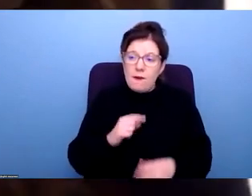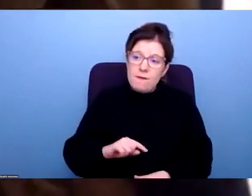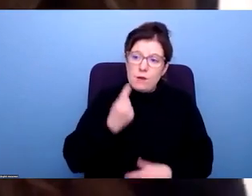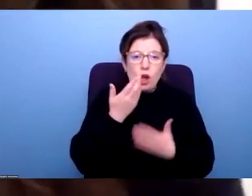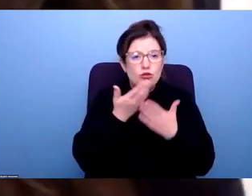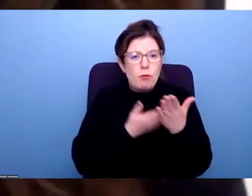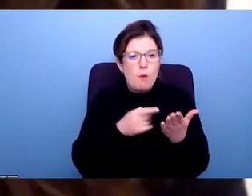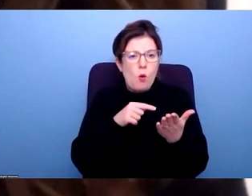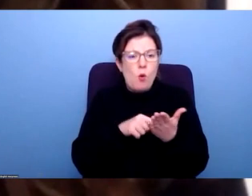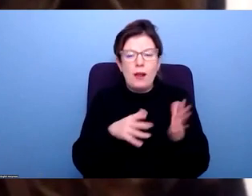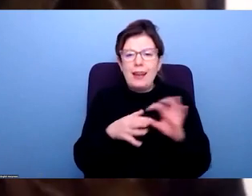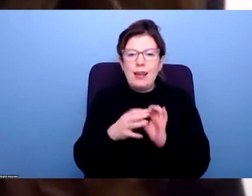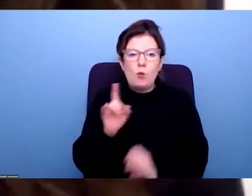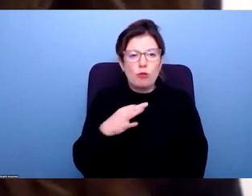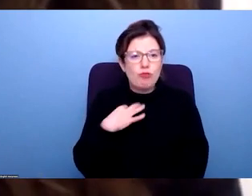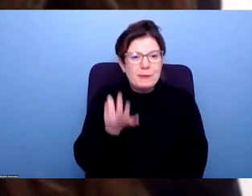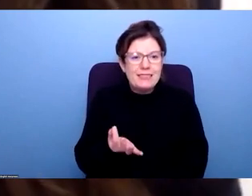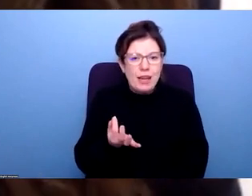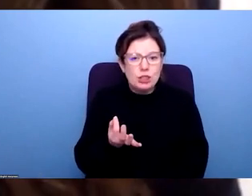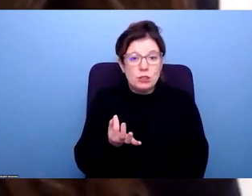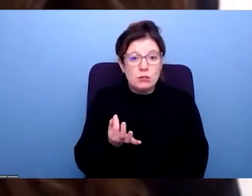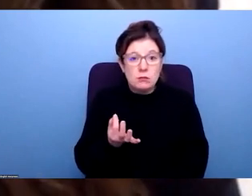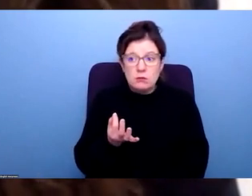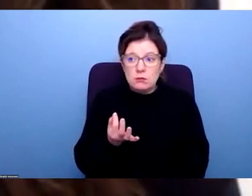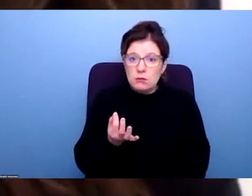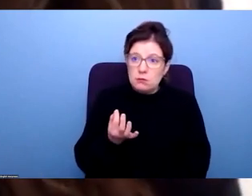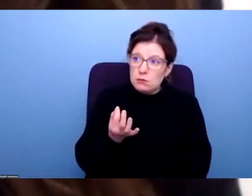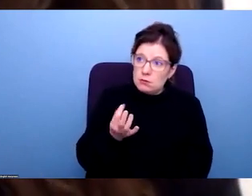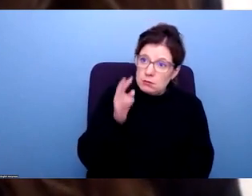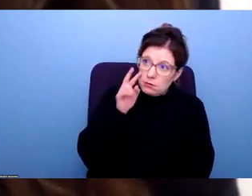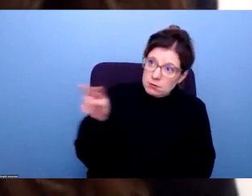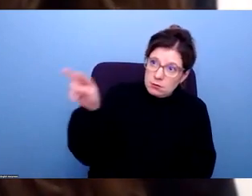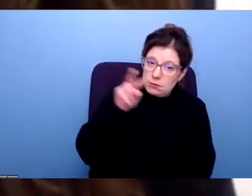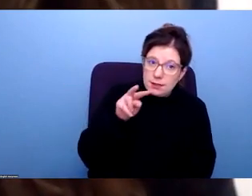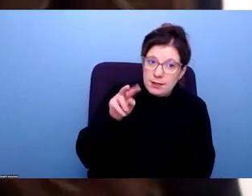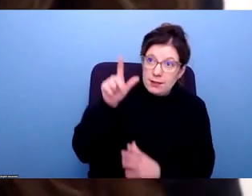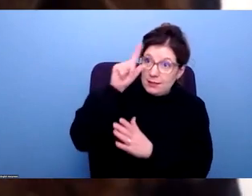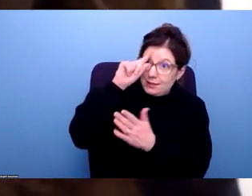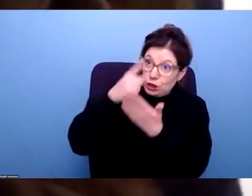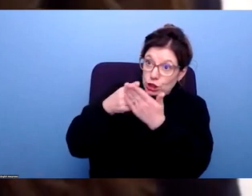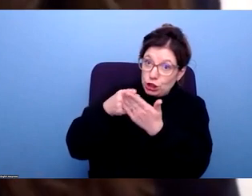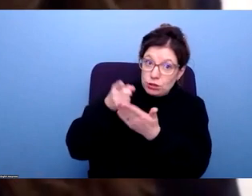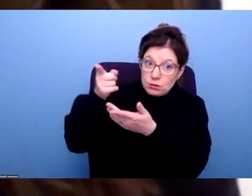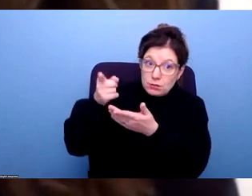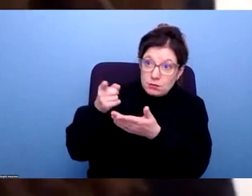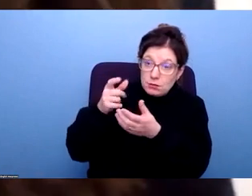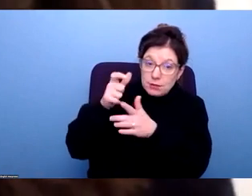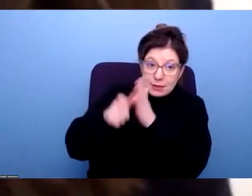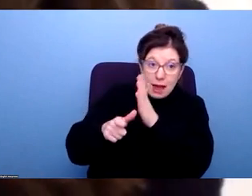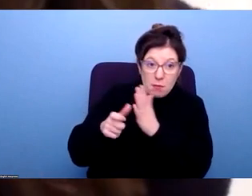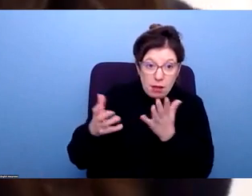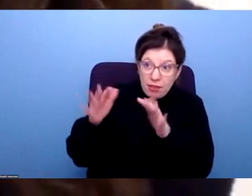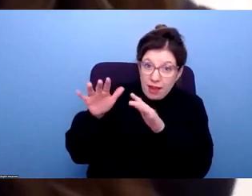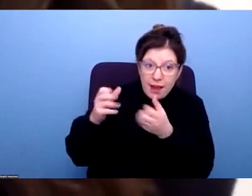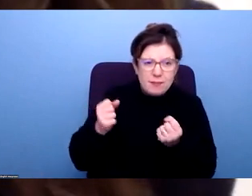representation. And disabled people are just simply not, you know, at the decision making tables. Only 8% of members of parliament,